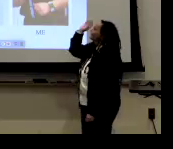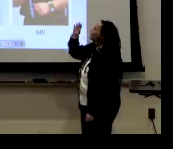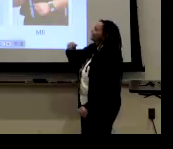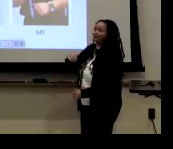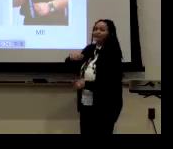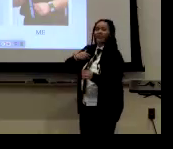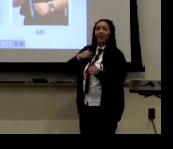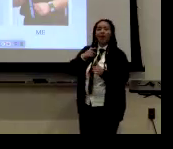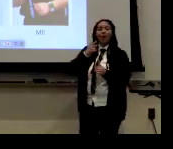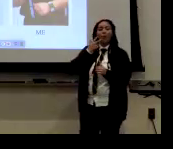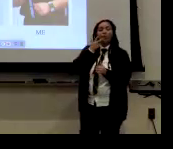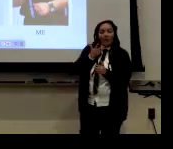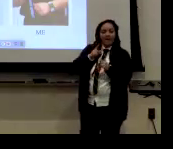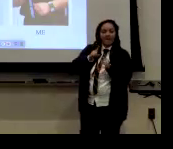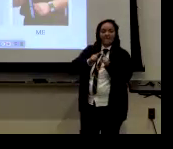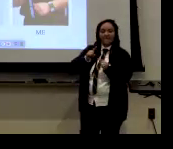participants.